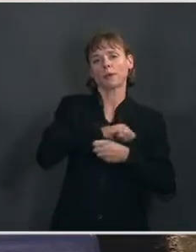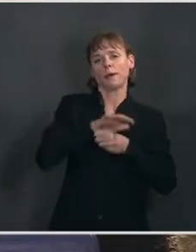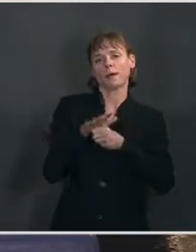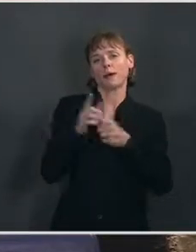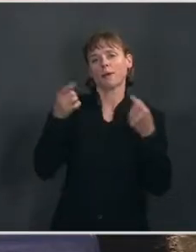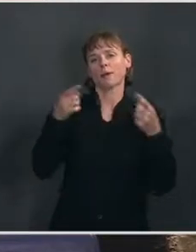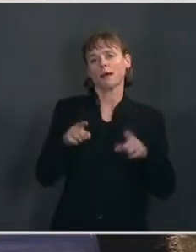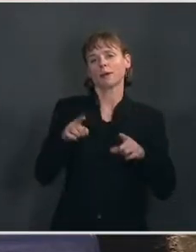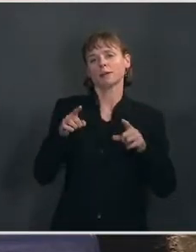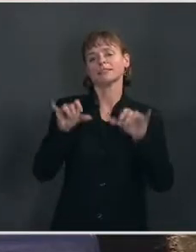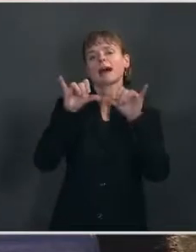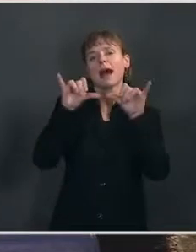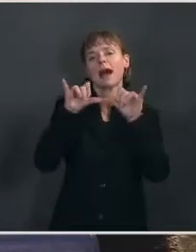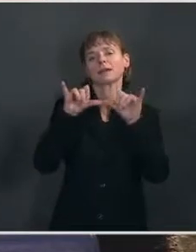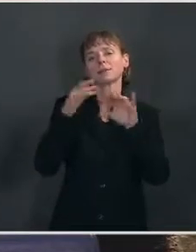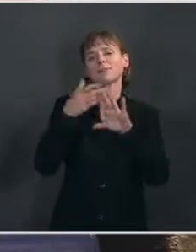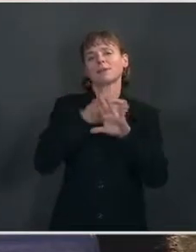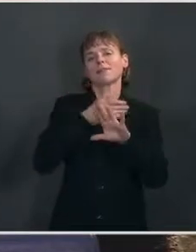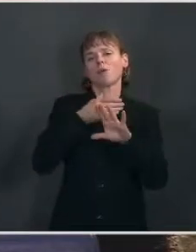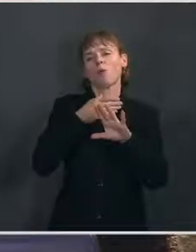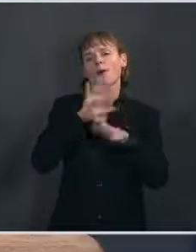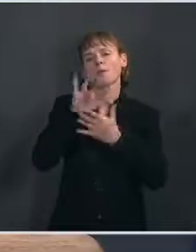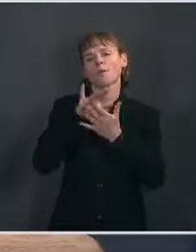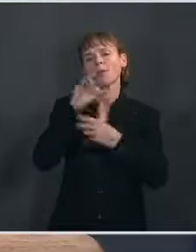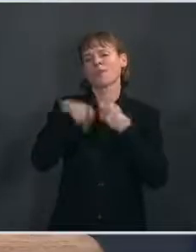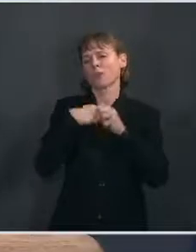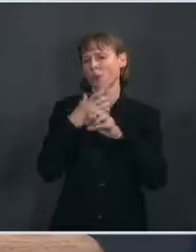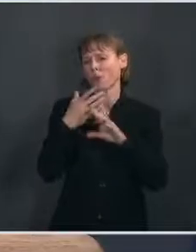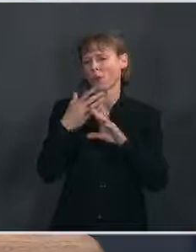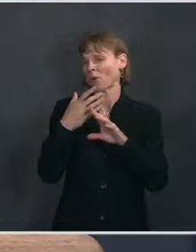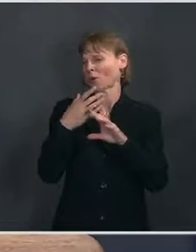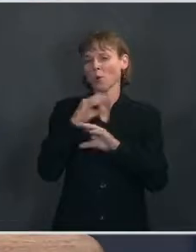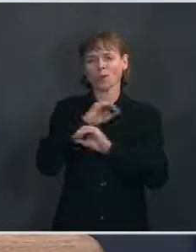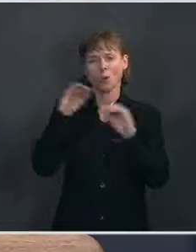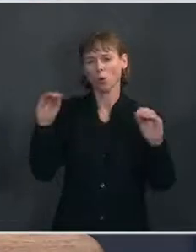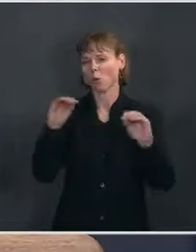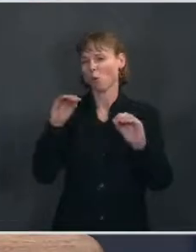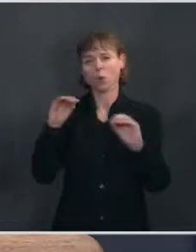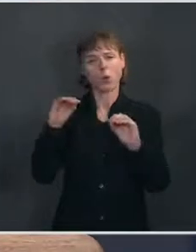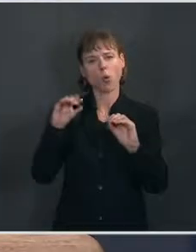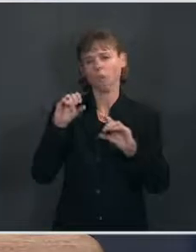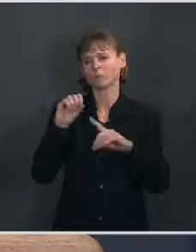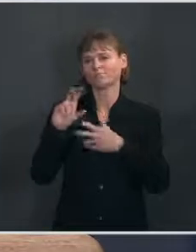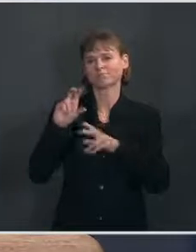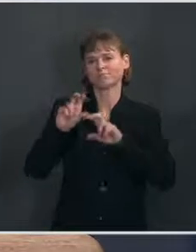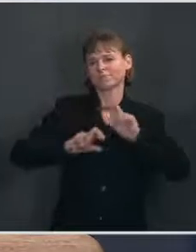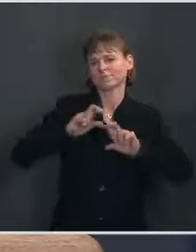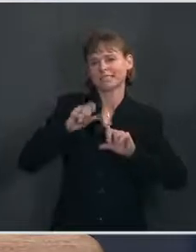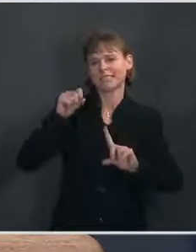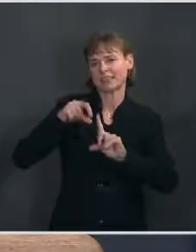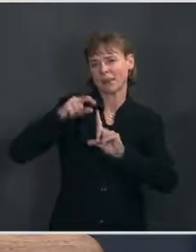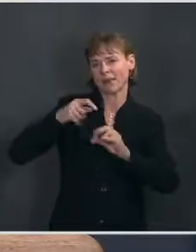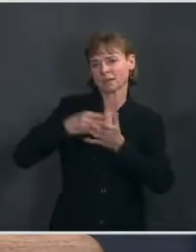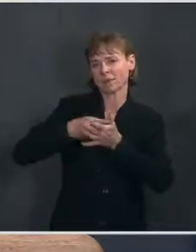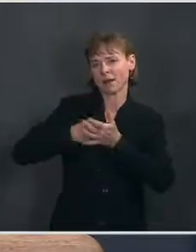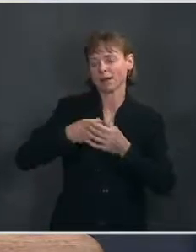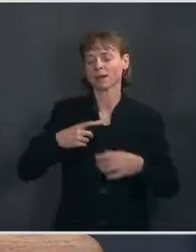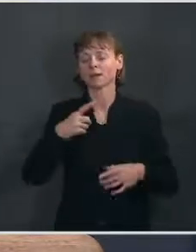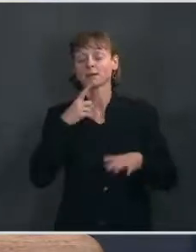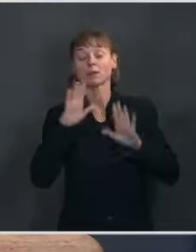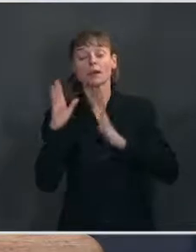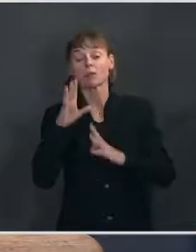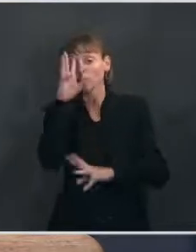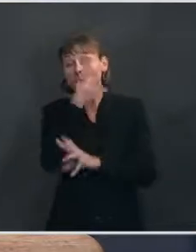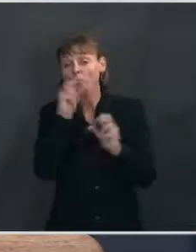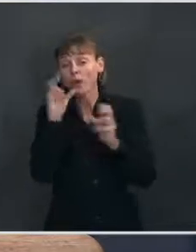the year, and that's without any additional stimulus? Ms. Well, the President's plan, as we've been discussing in here, was designed to achieve